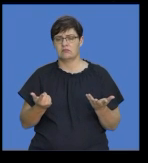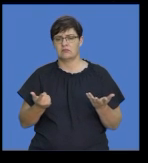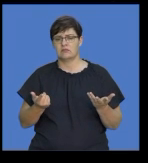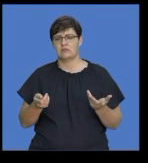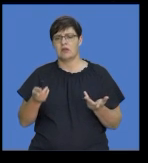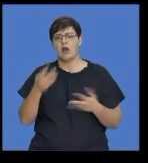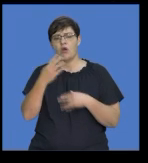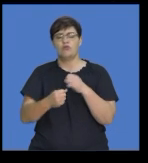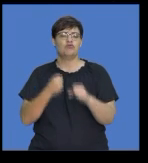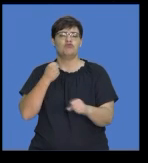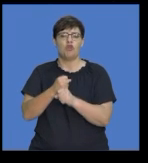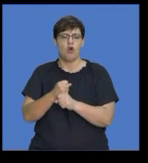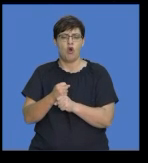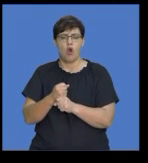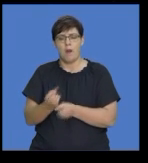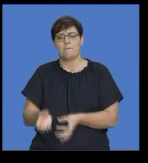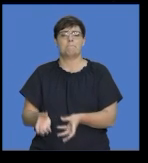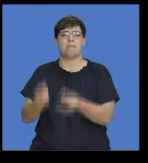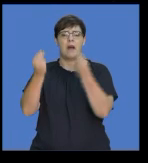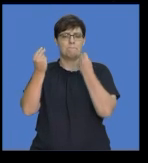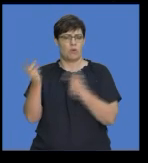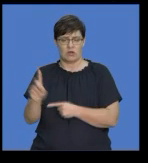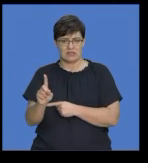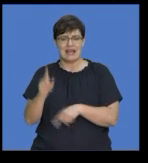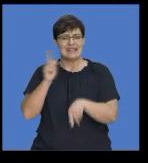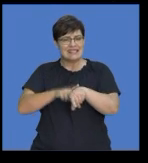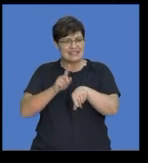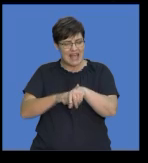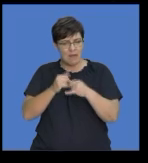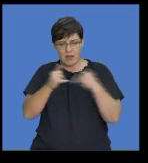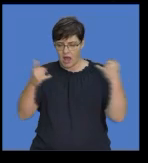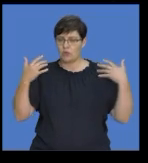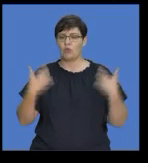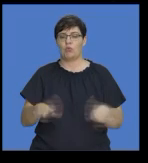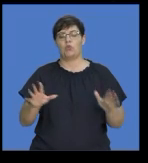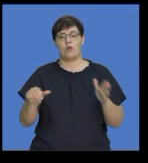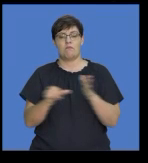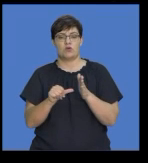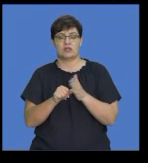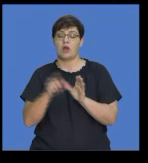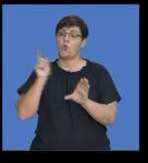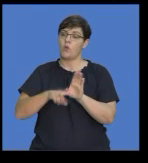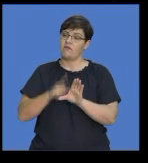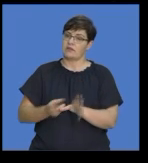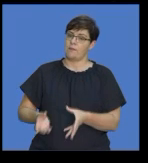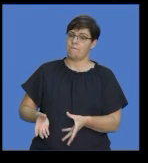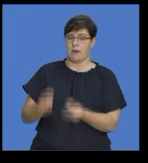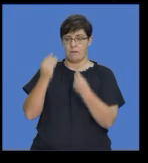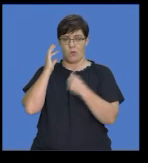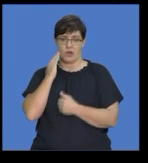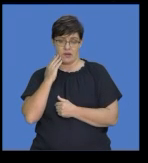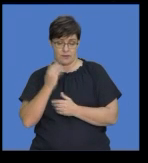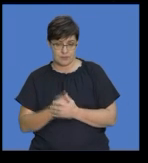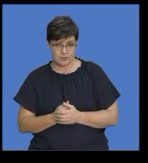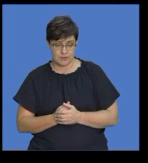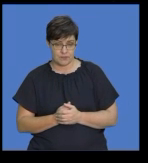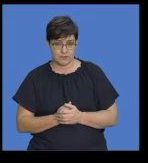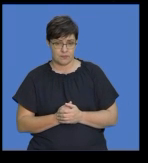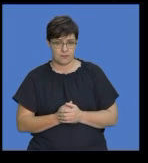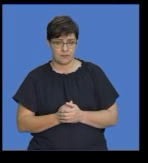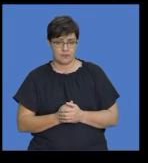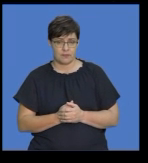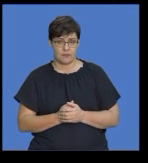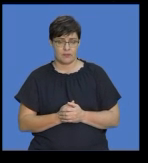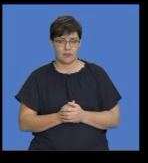in what year. It's also very, very important to have timelines as to when these qualifications were achieved. And then,